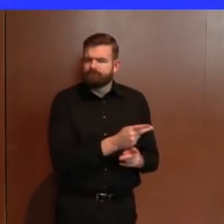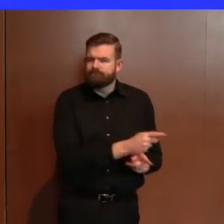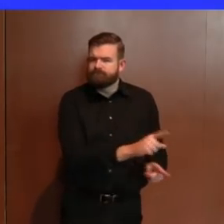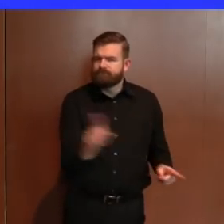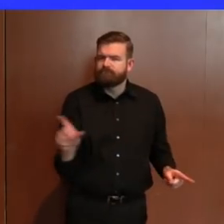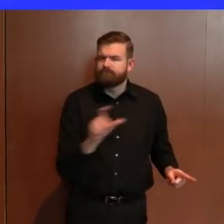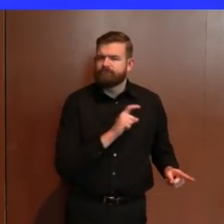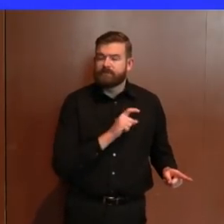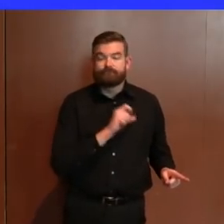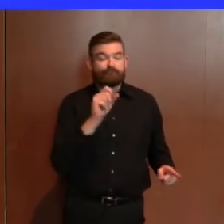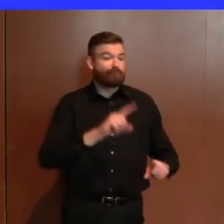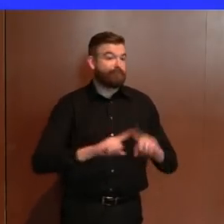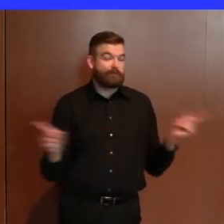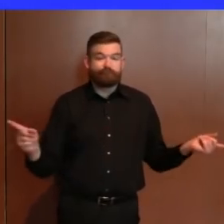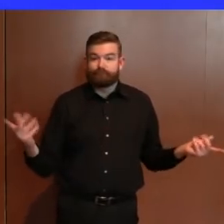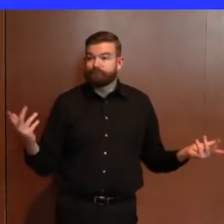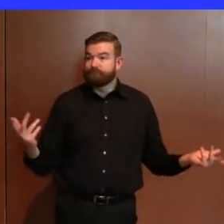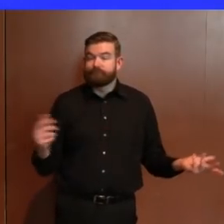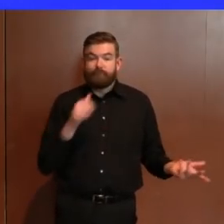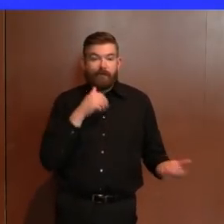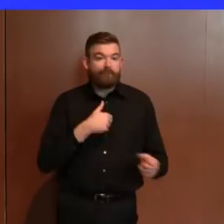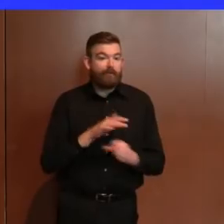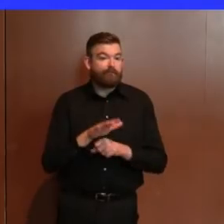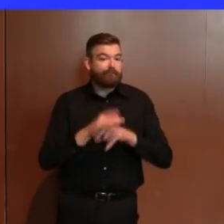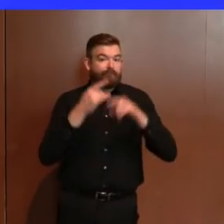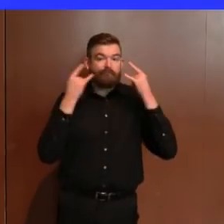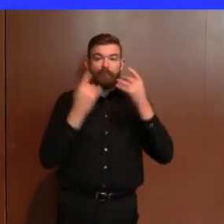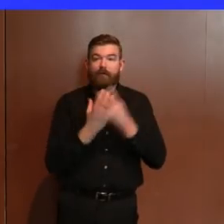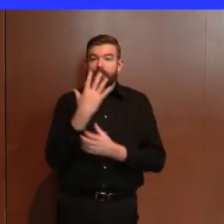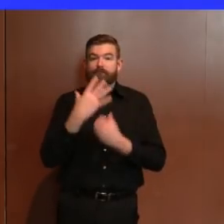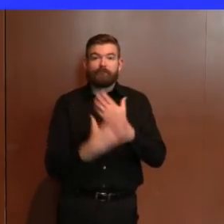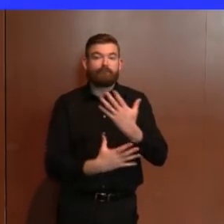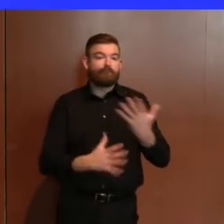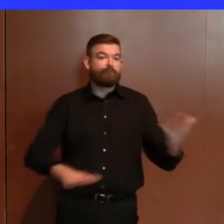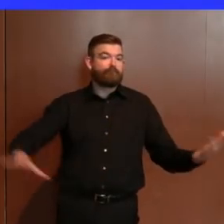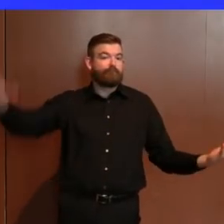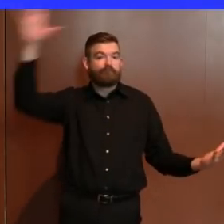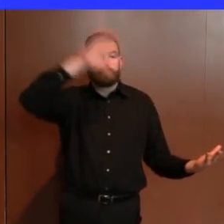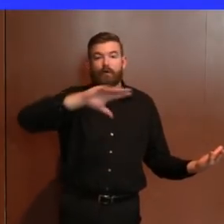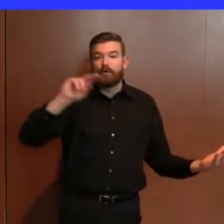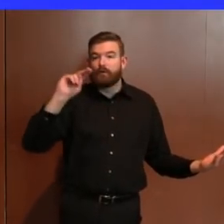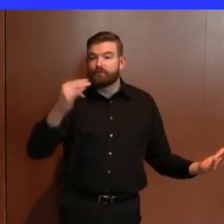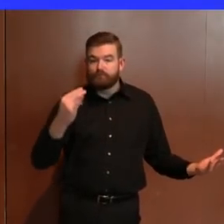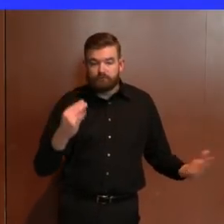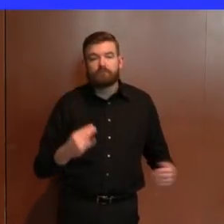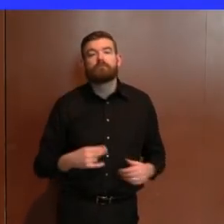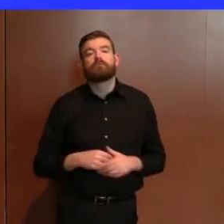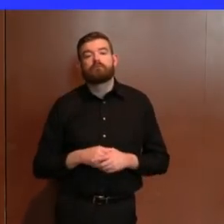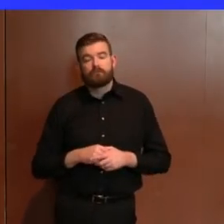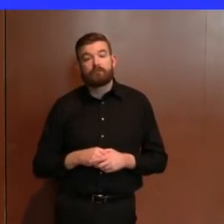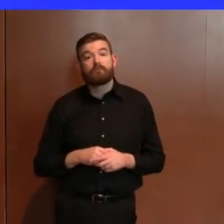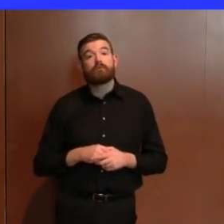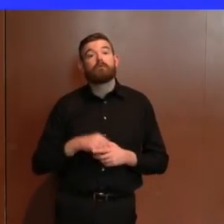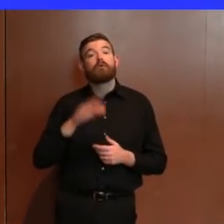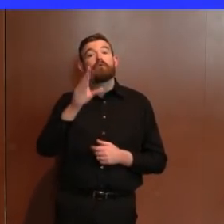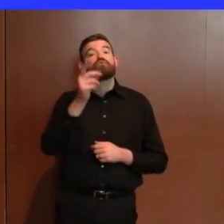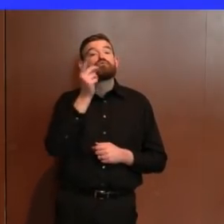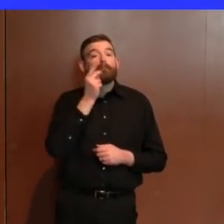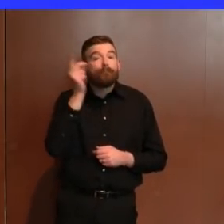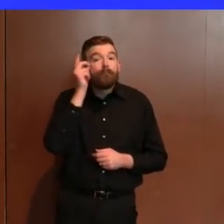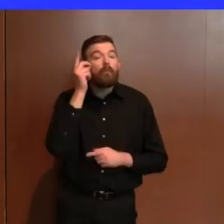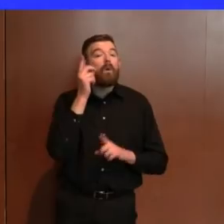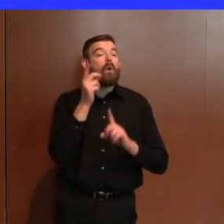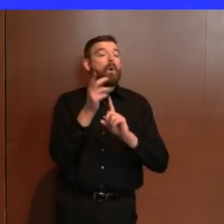because you, in fact, have been back and forth a lot with Marcus Hicks, our commissioner. Dorms and hotels with a priority, Pat,